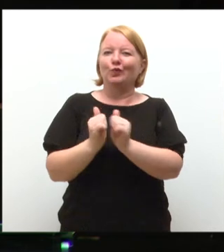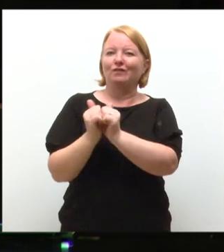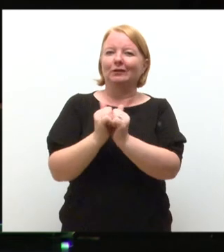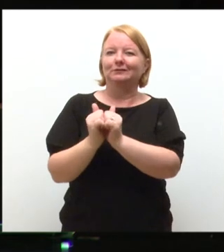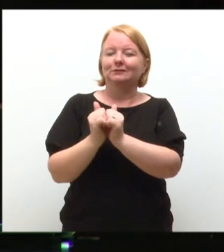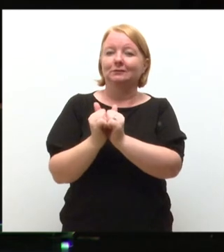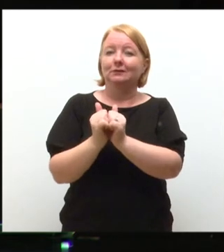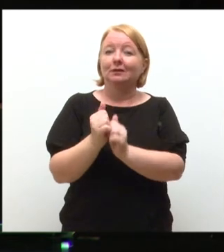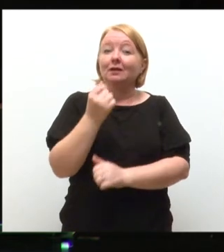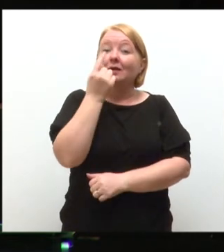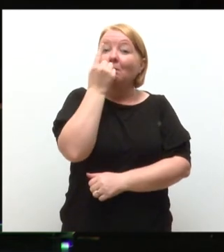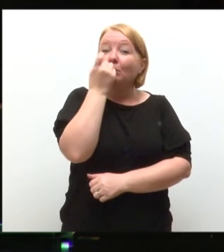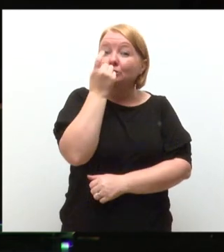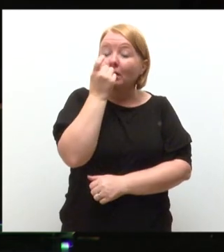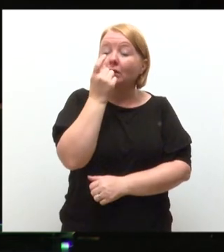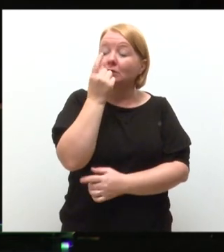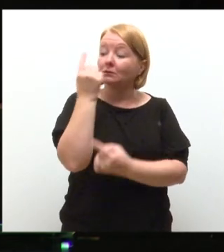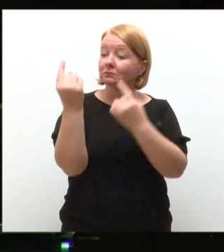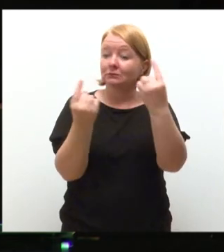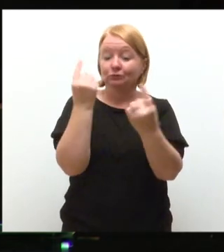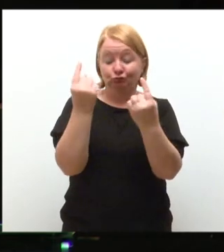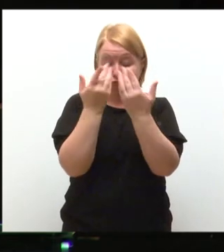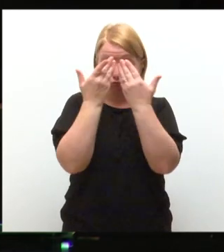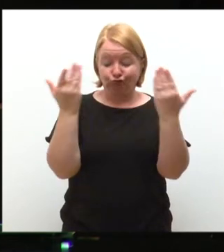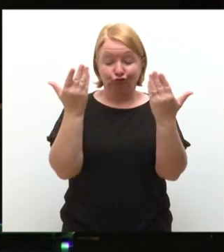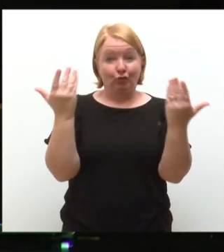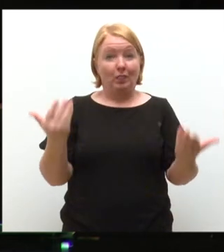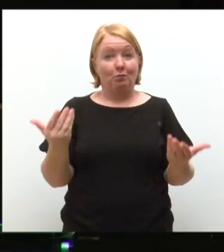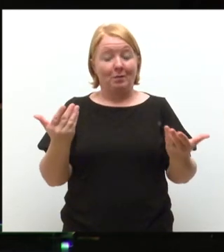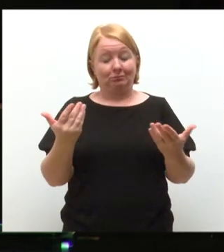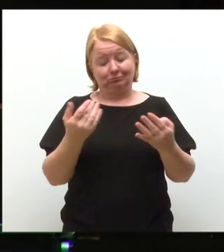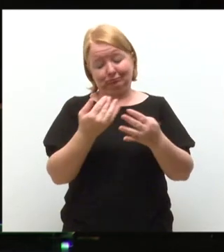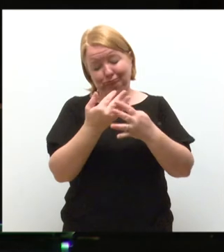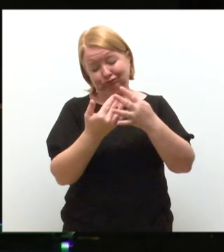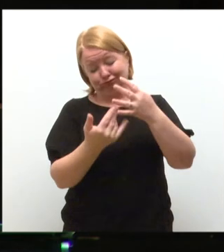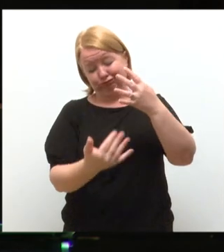The possibilities which lie before each and every one of you right now are endless.